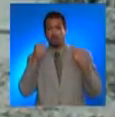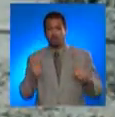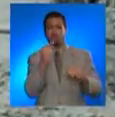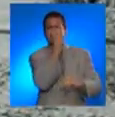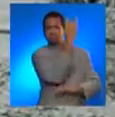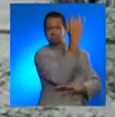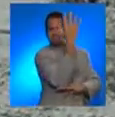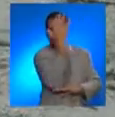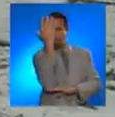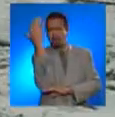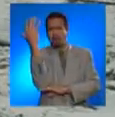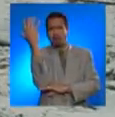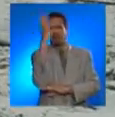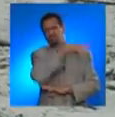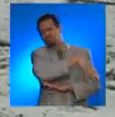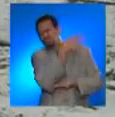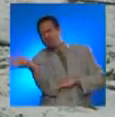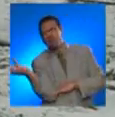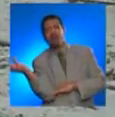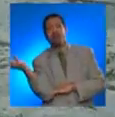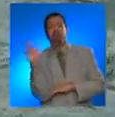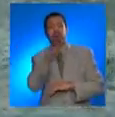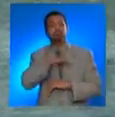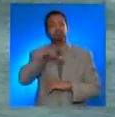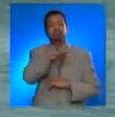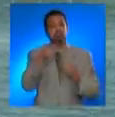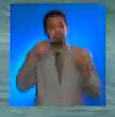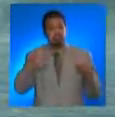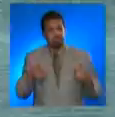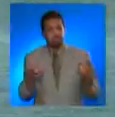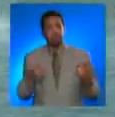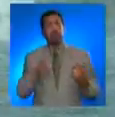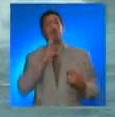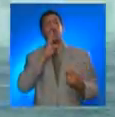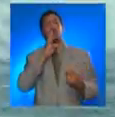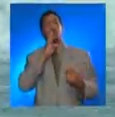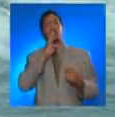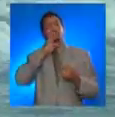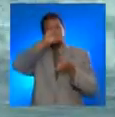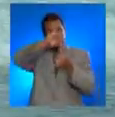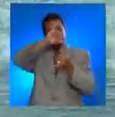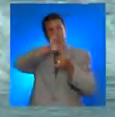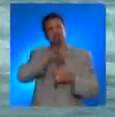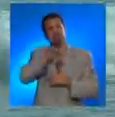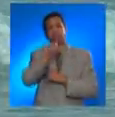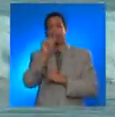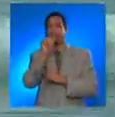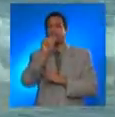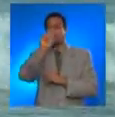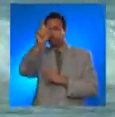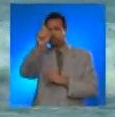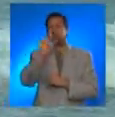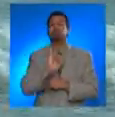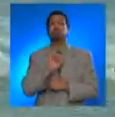Hundreds of palm trees were uprooted. Here, it is calculated that the waves were up to 20 feet high.